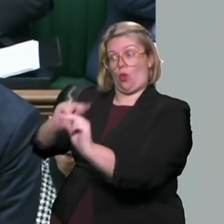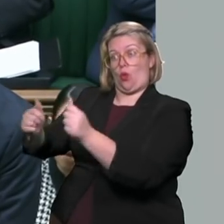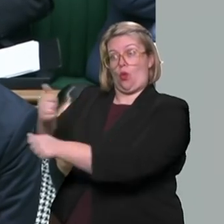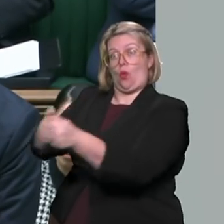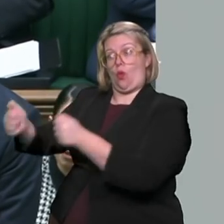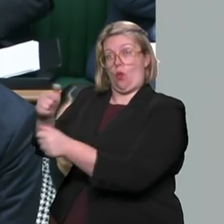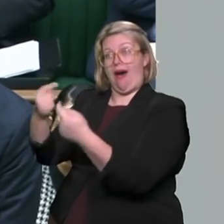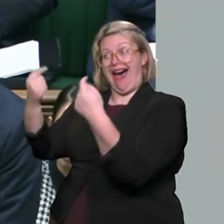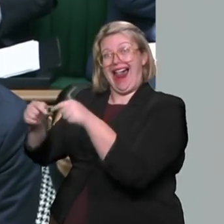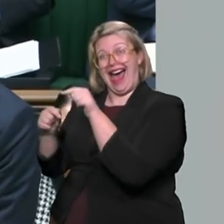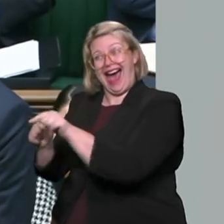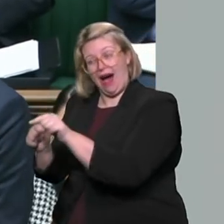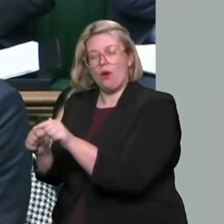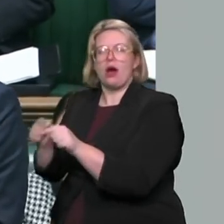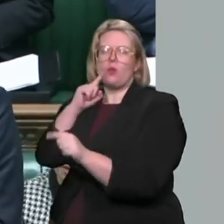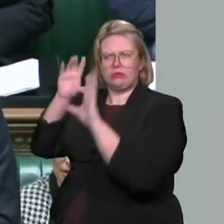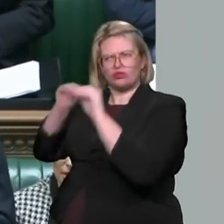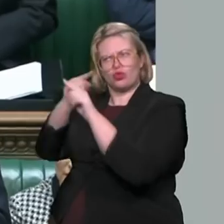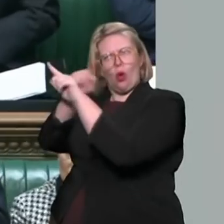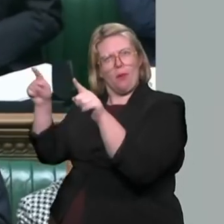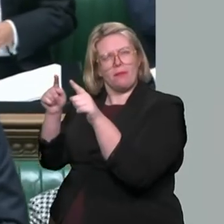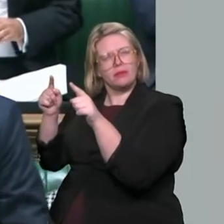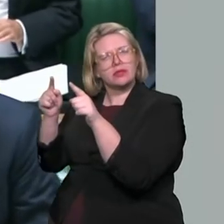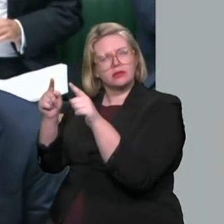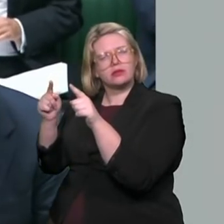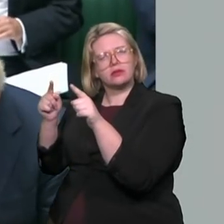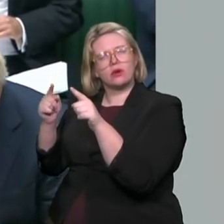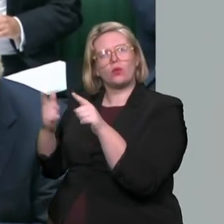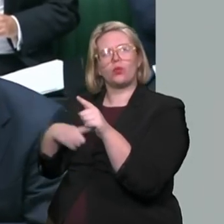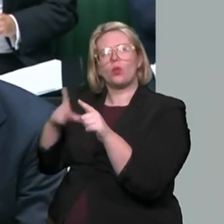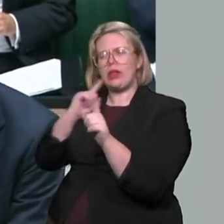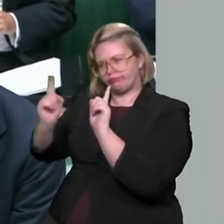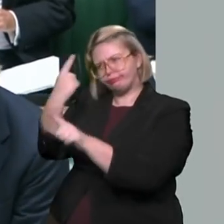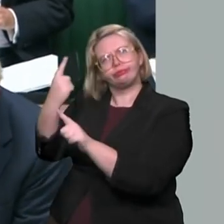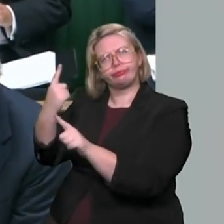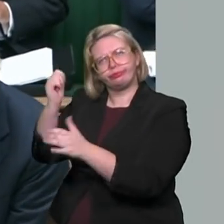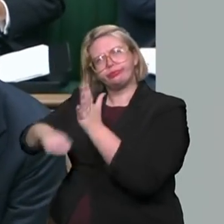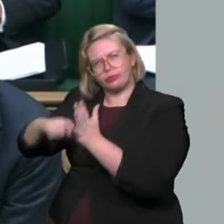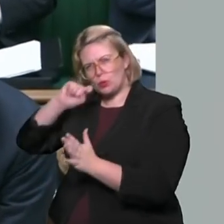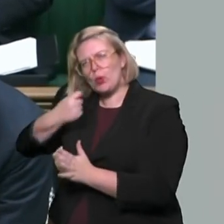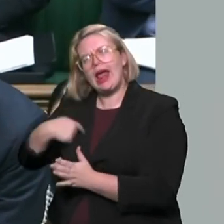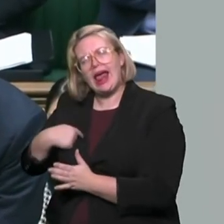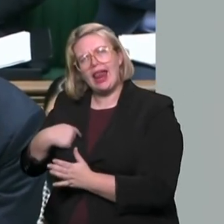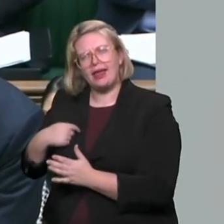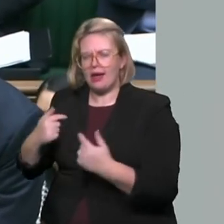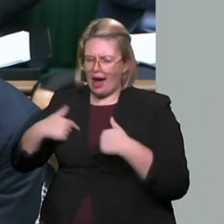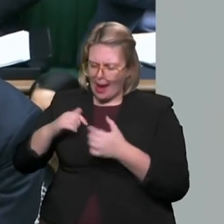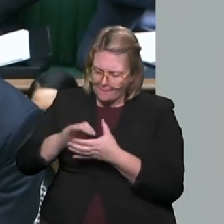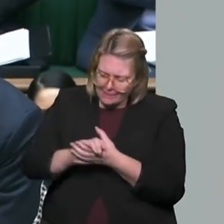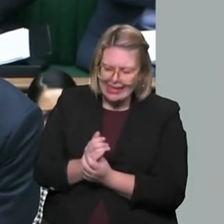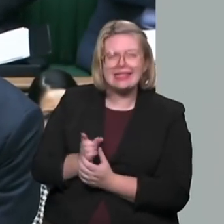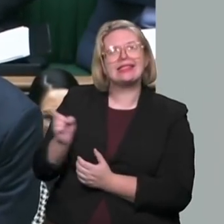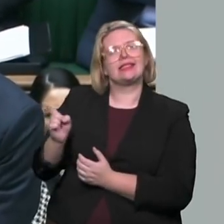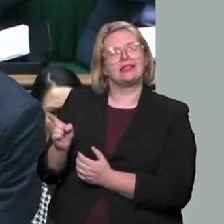to permeate the internet. I am delighted that he is taking this new tough